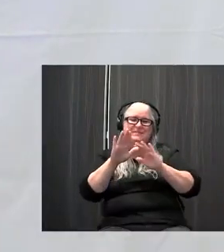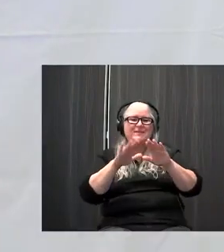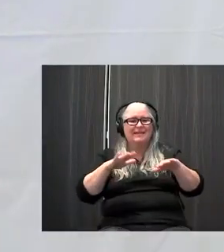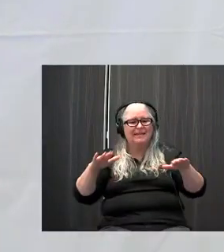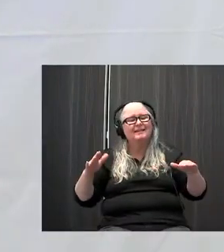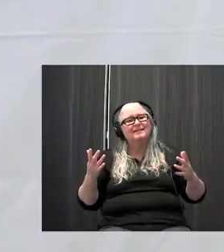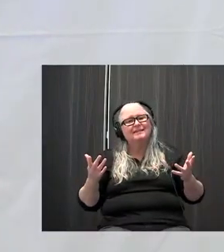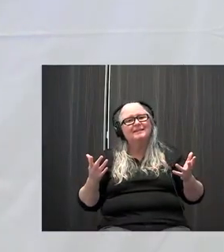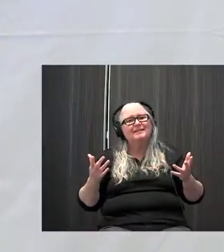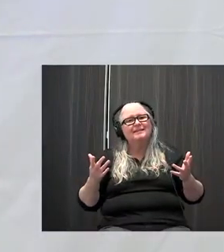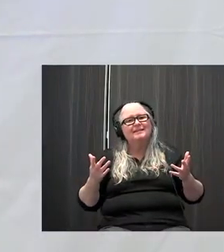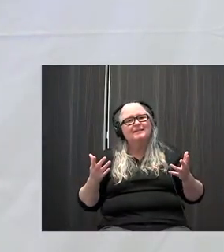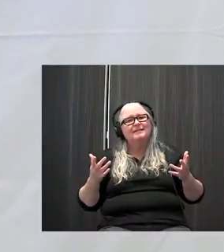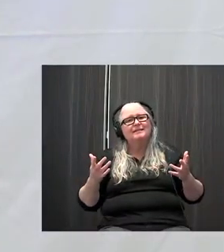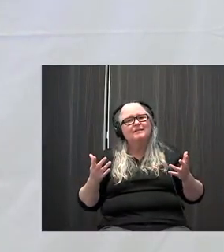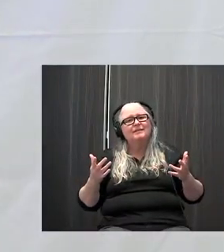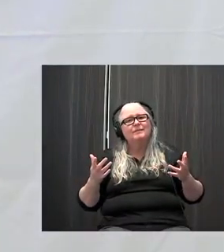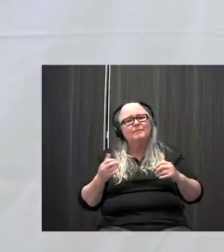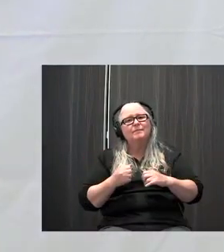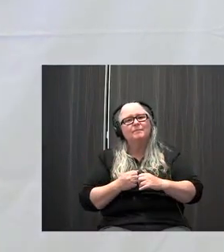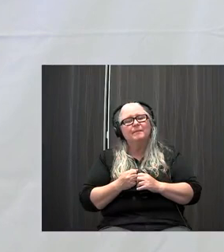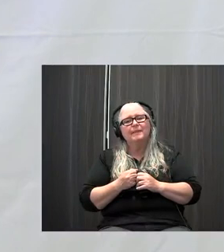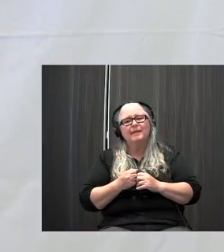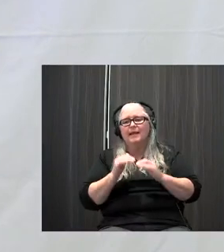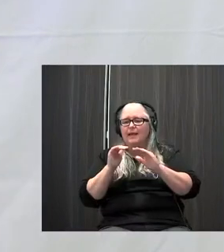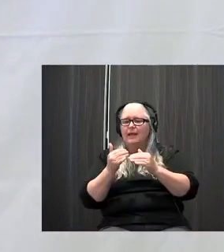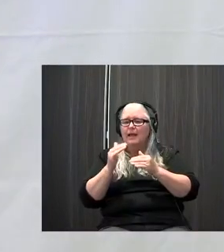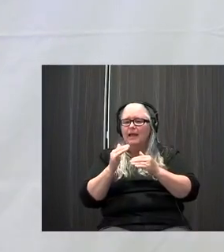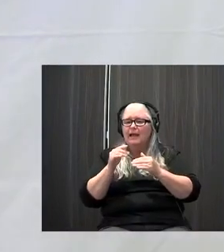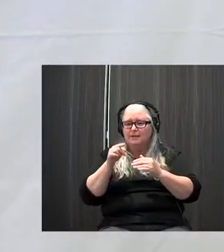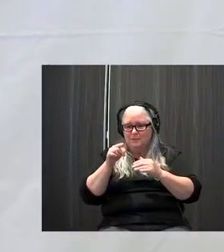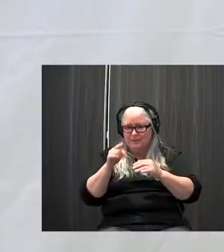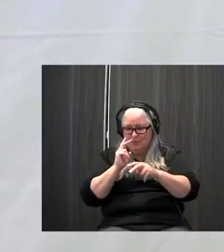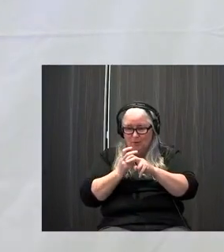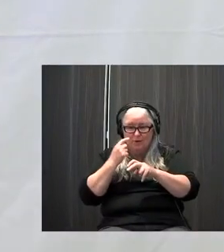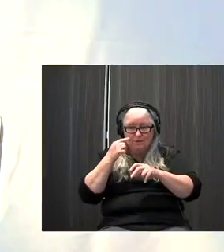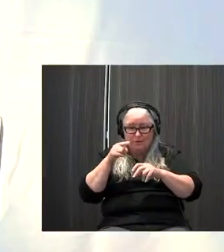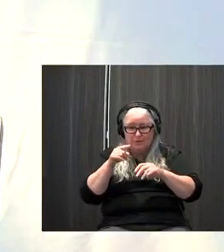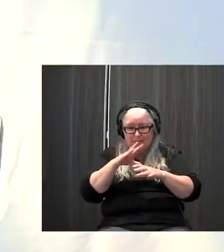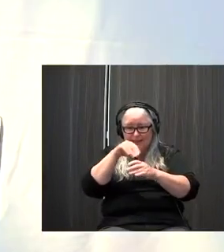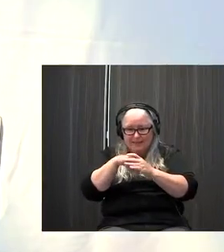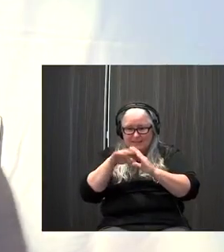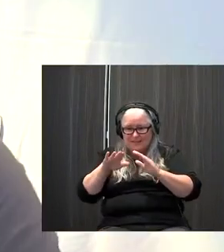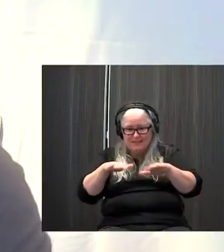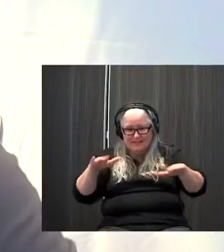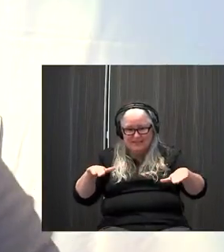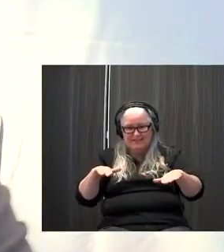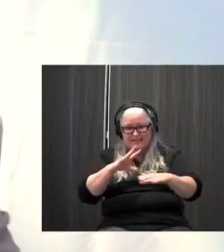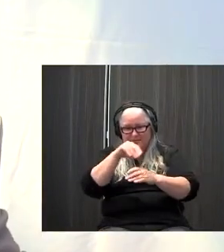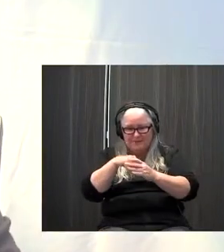was it to try and get your kids engaged in these practices? Oh, my kids hate these practices.